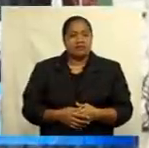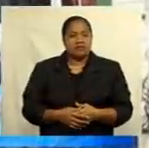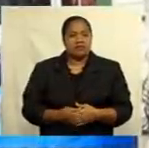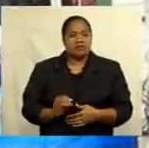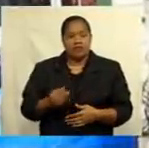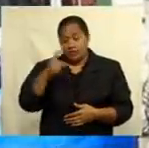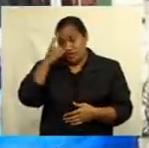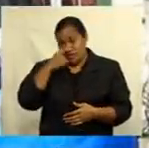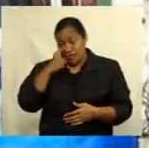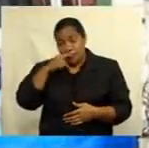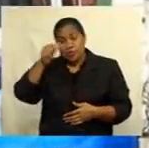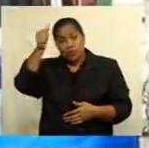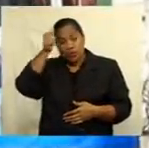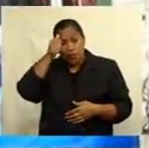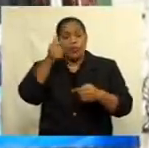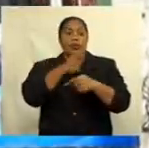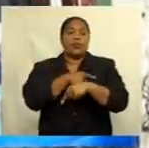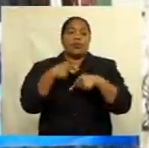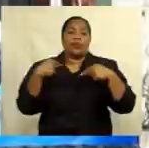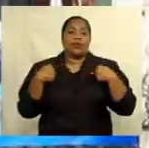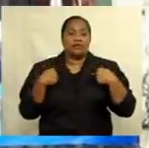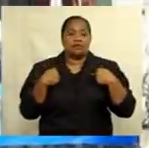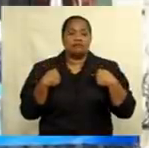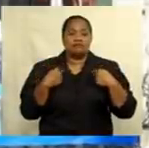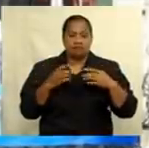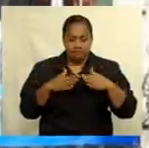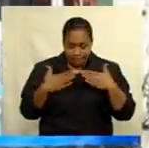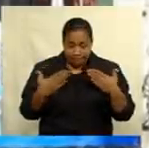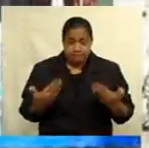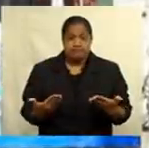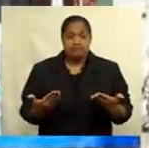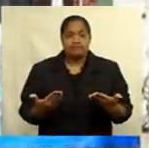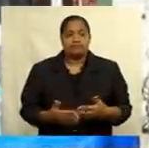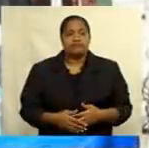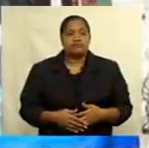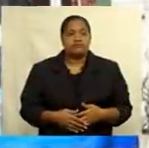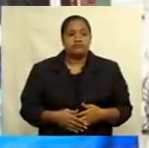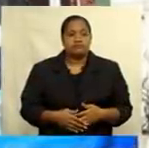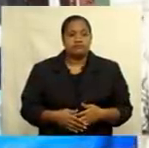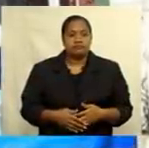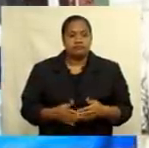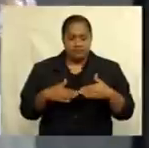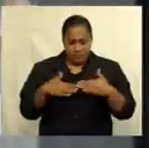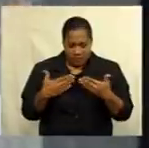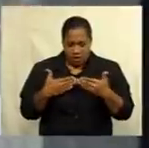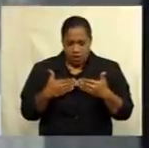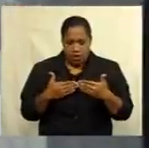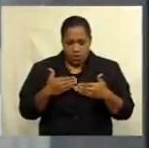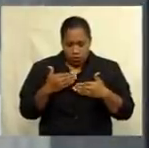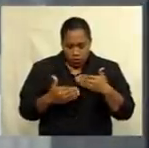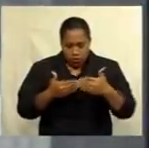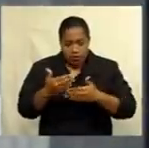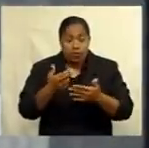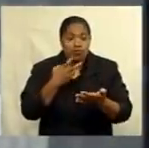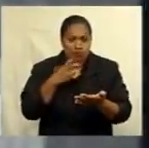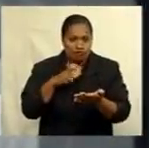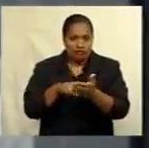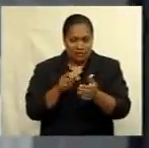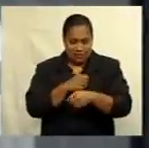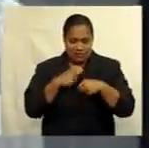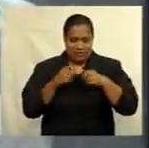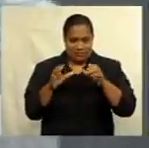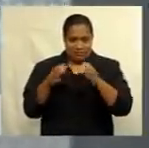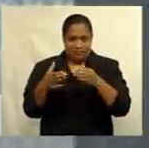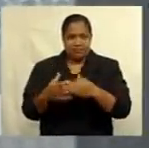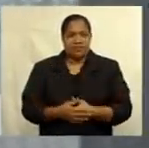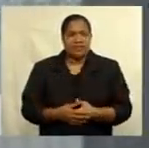to know that we are now in the process of being registered. FBC News understands there are